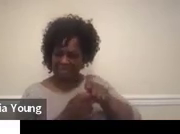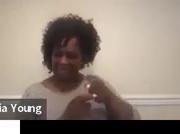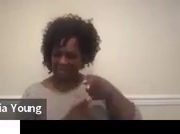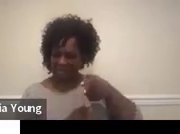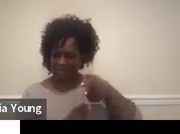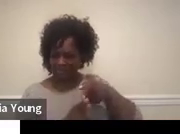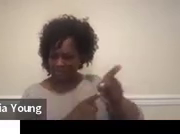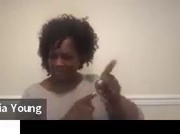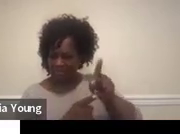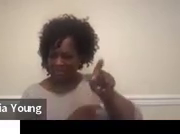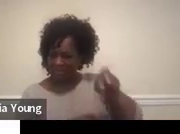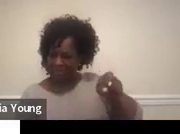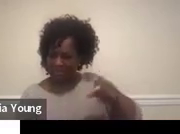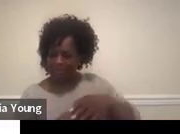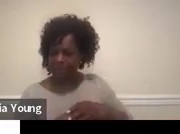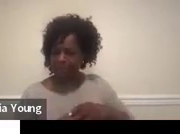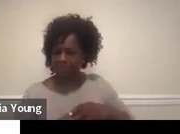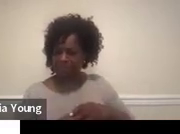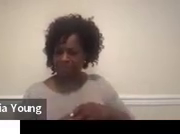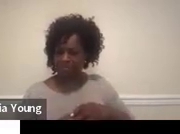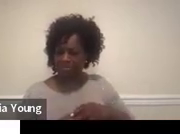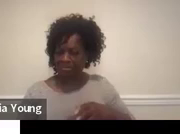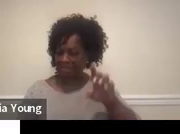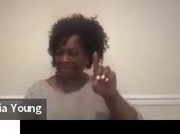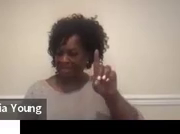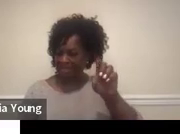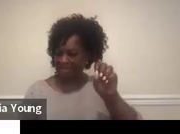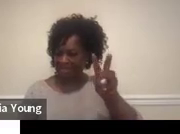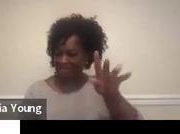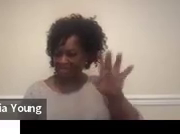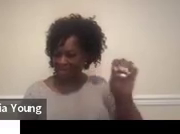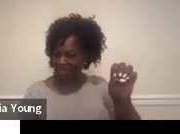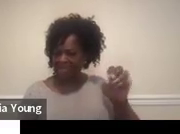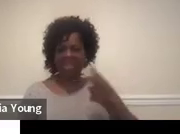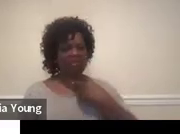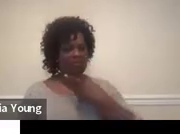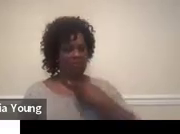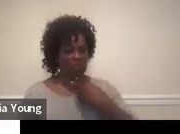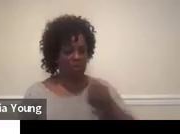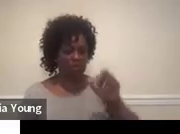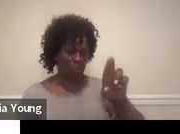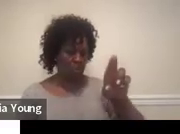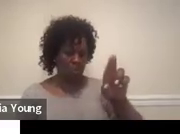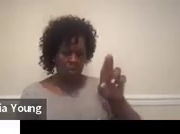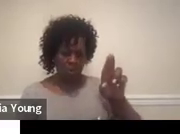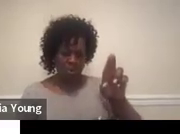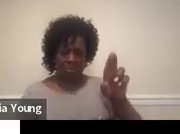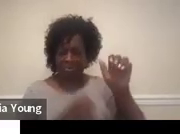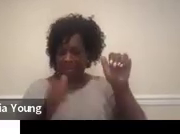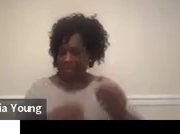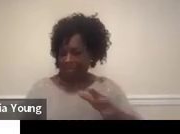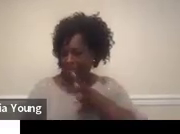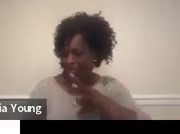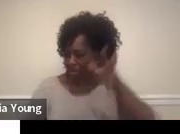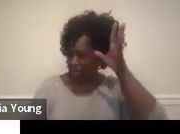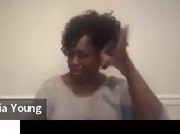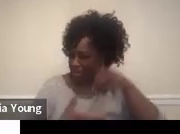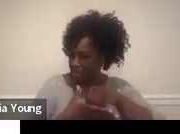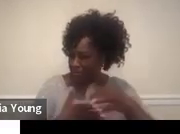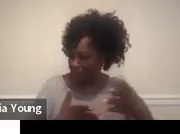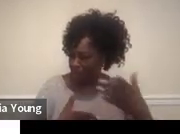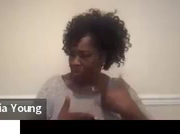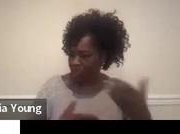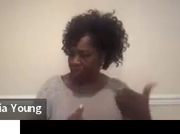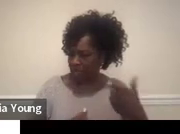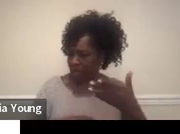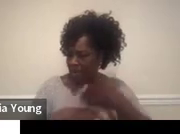can't remember what that, you know, a device, like a voice device? Can their parents be involved with